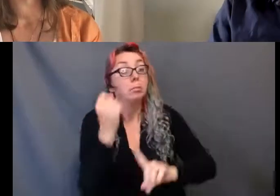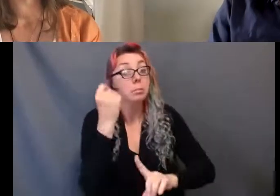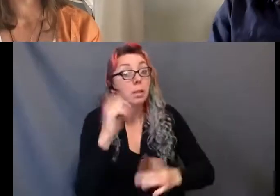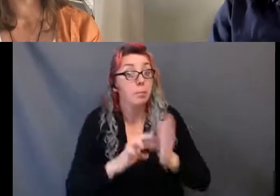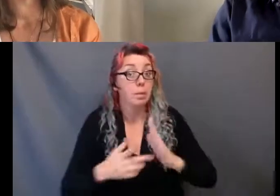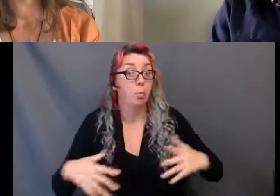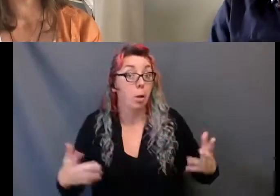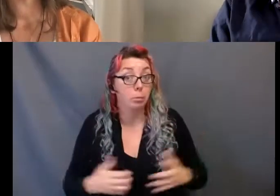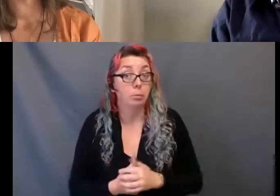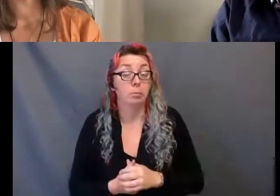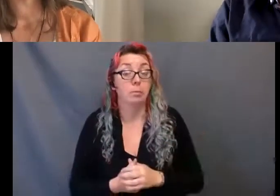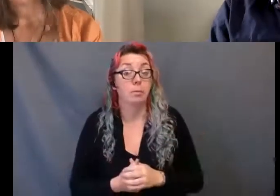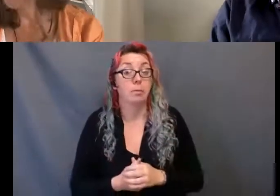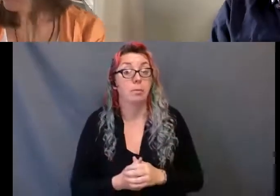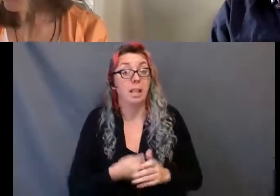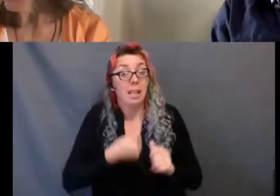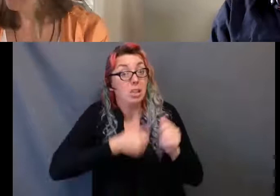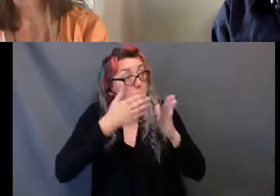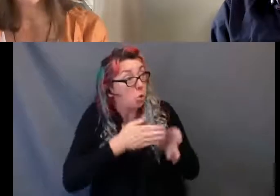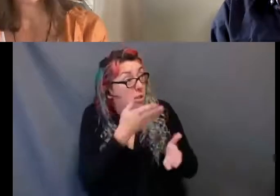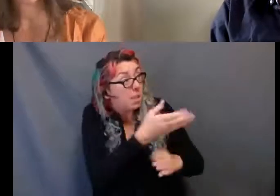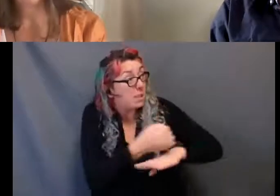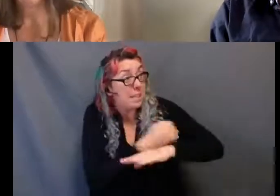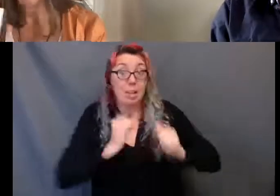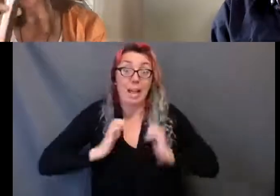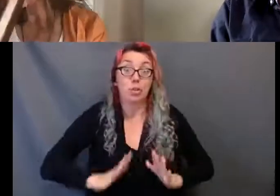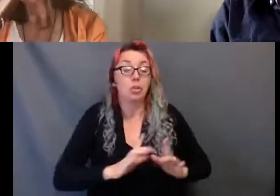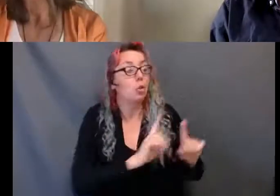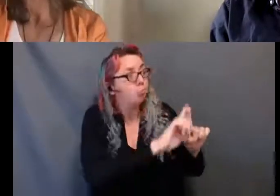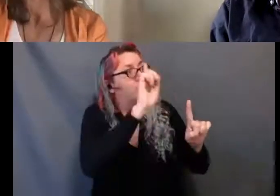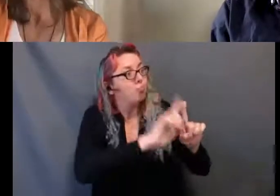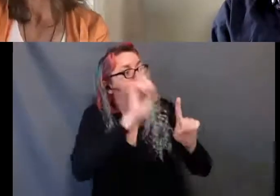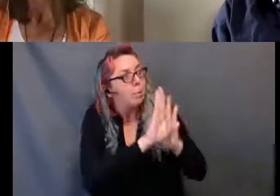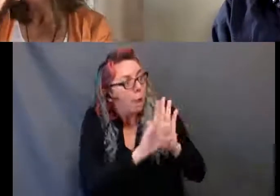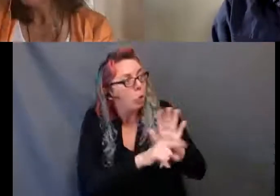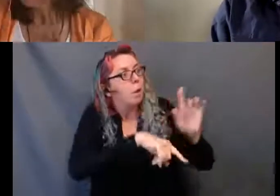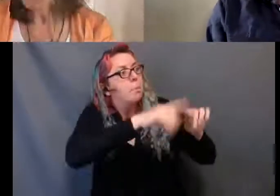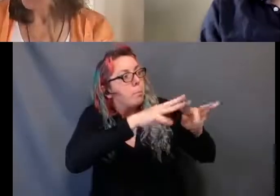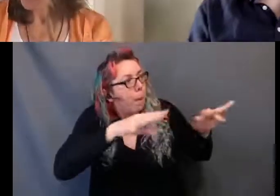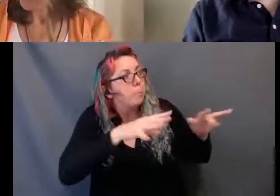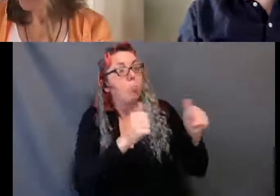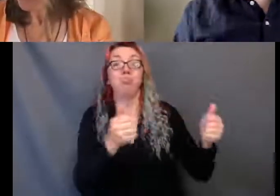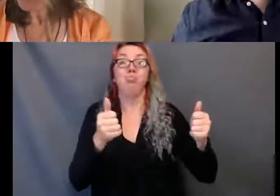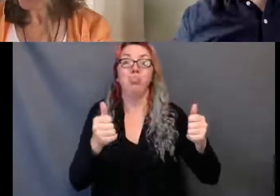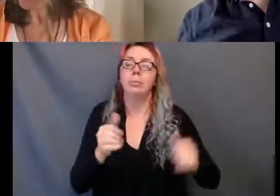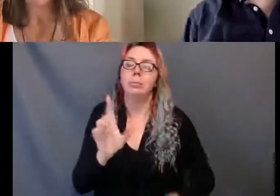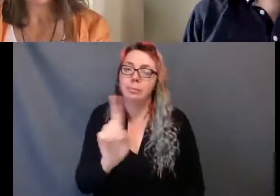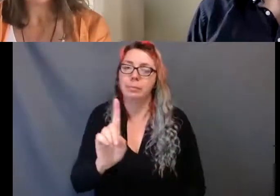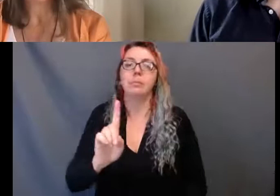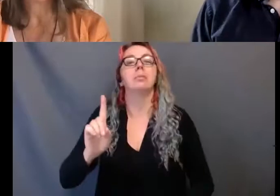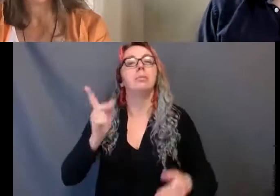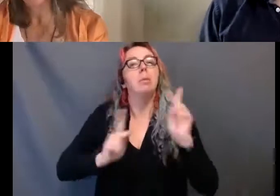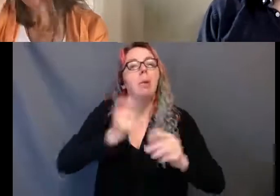representation in artistic leadership of the institutions that present the work. That involves an honest